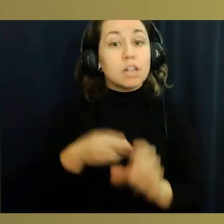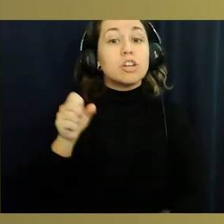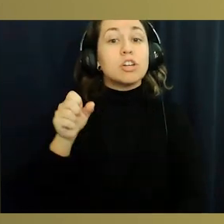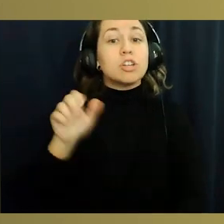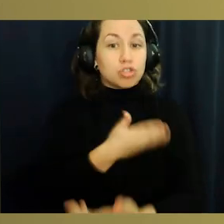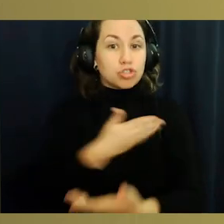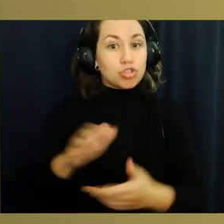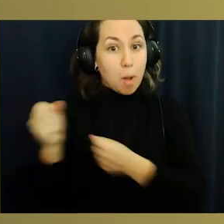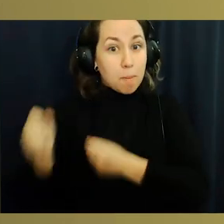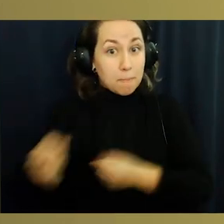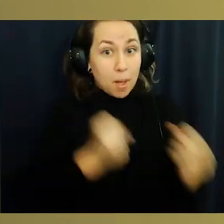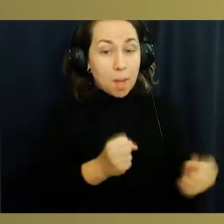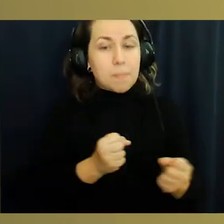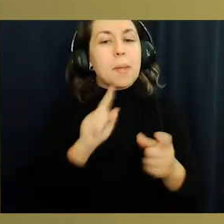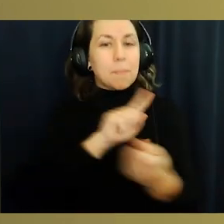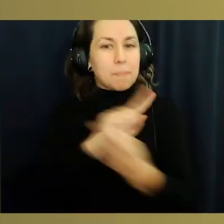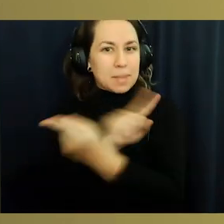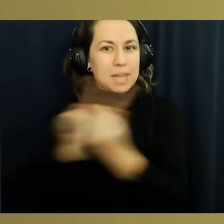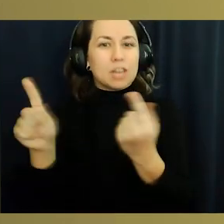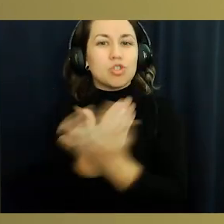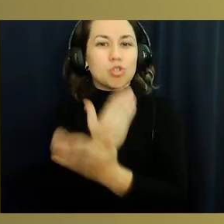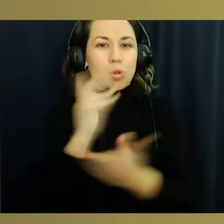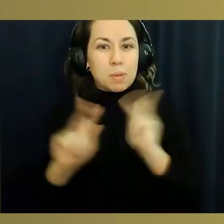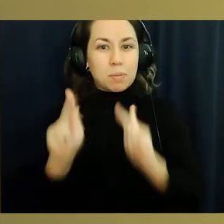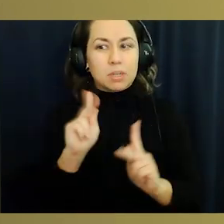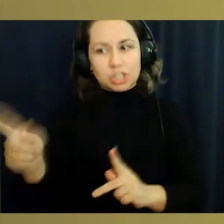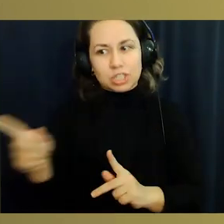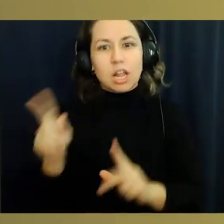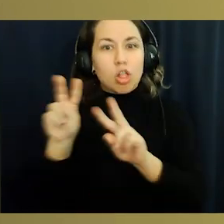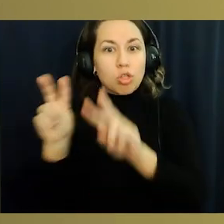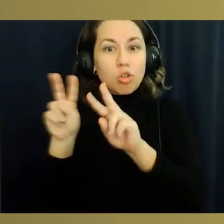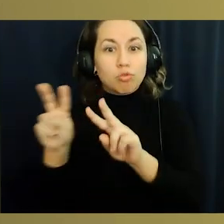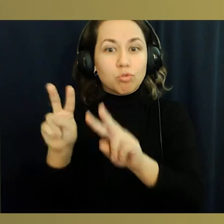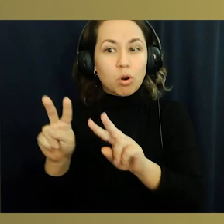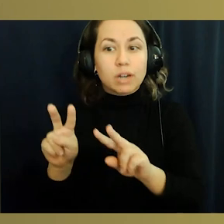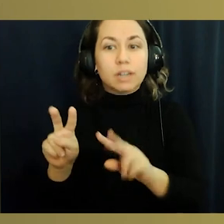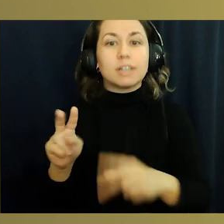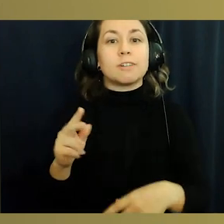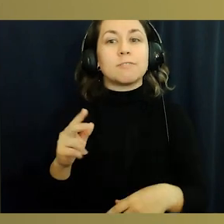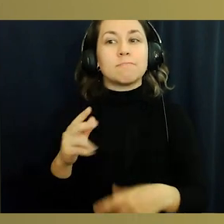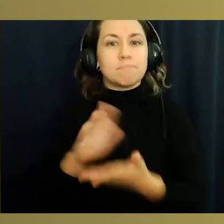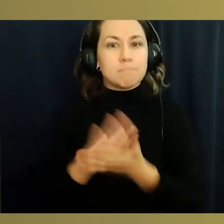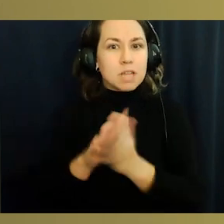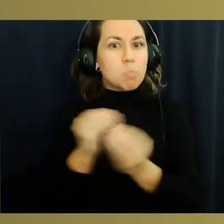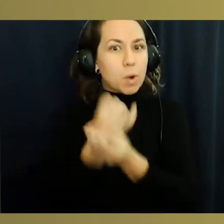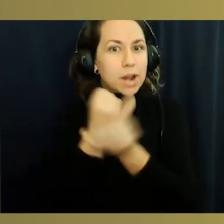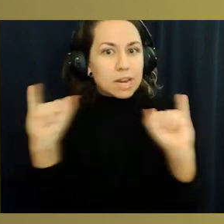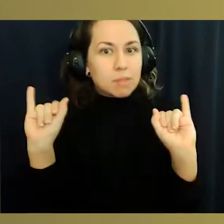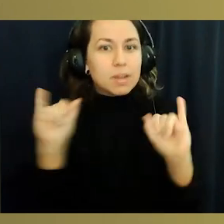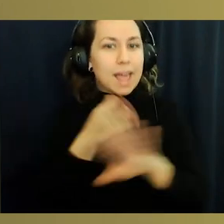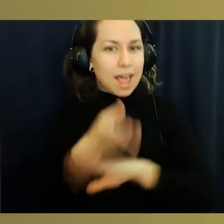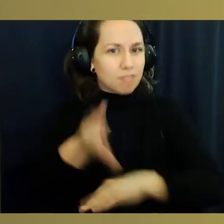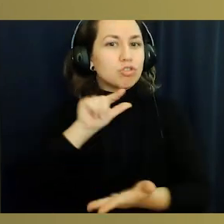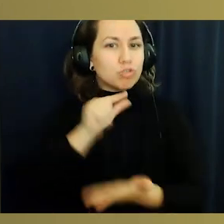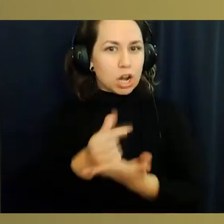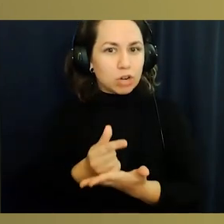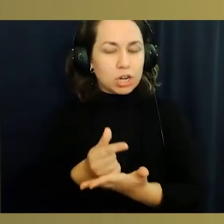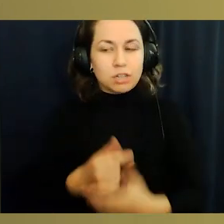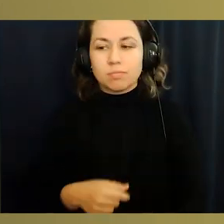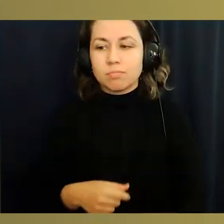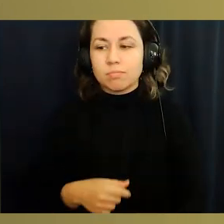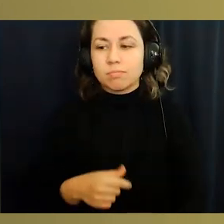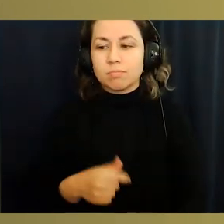Her favorite memories at Sagerstrom High School were joining Songpam and meeting new people. She is really looking forward to